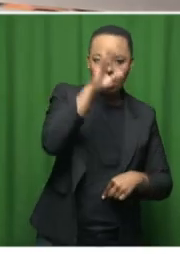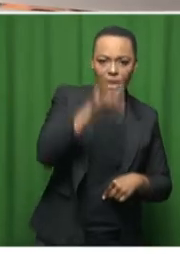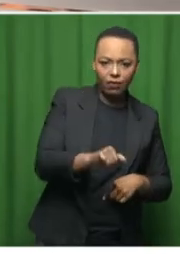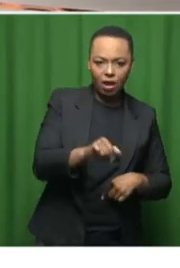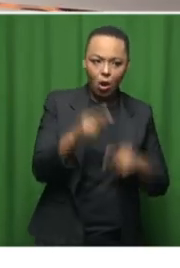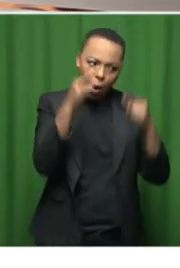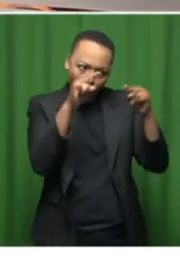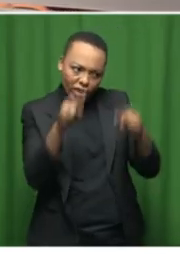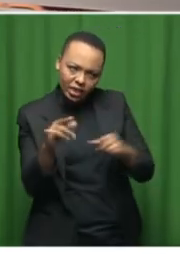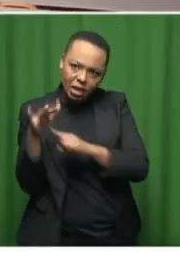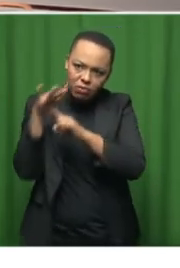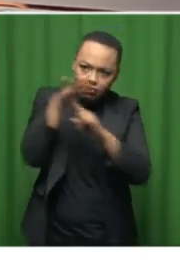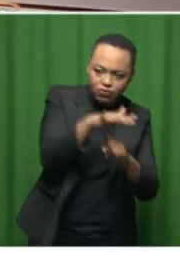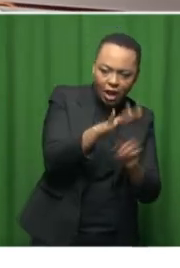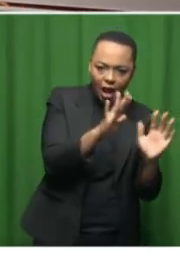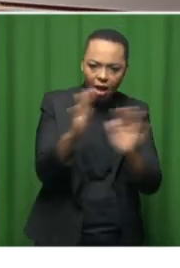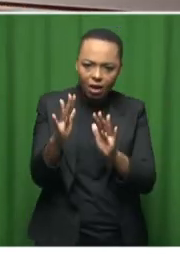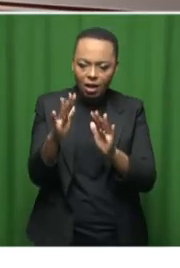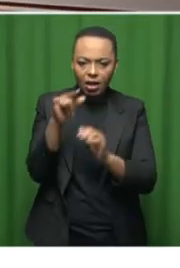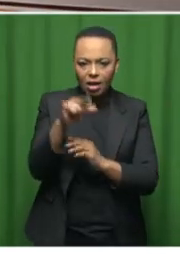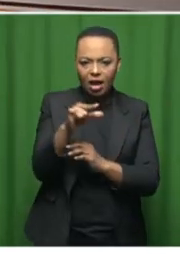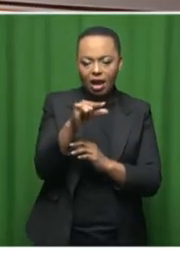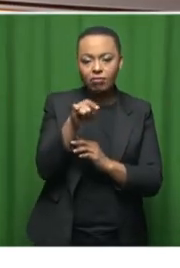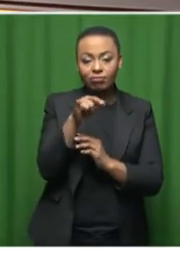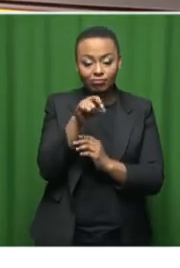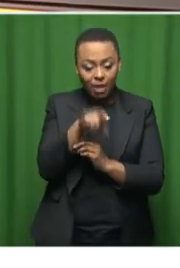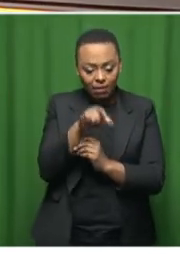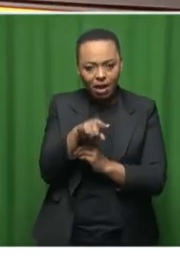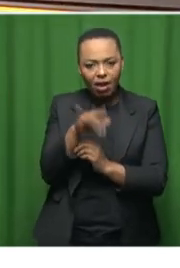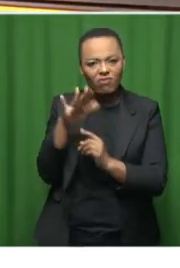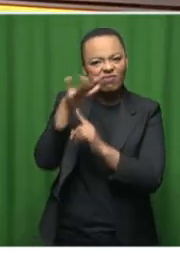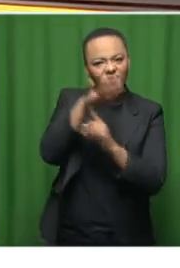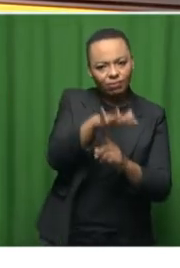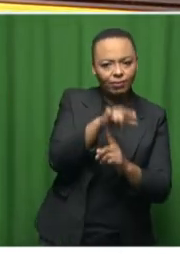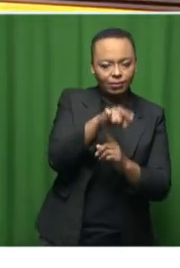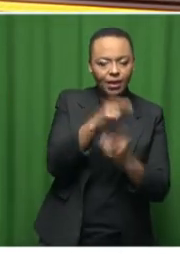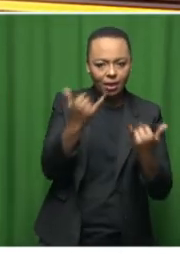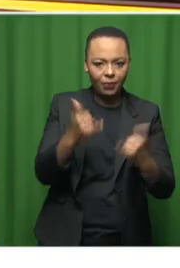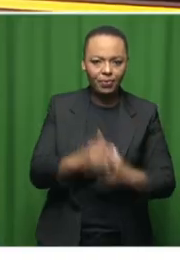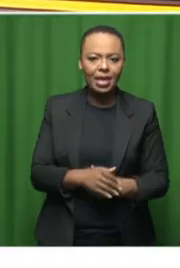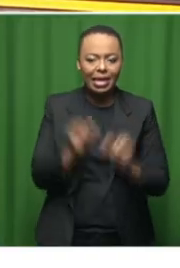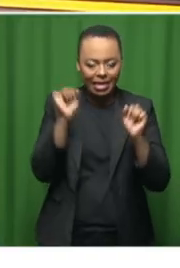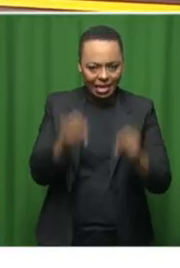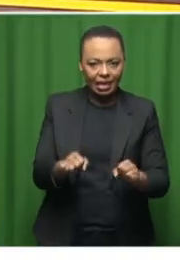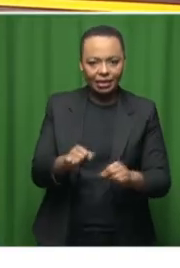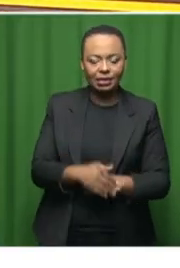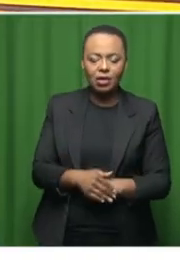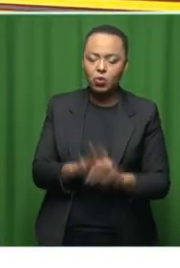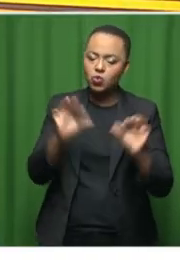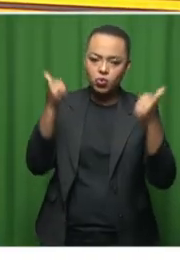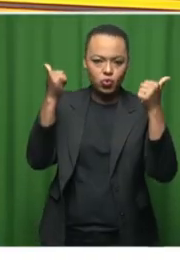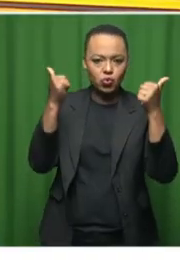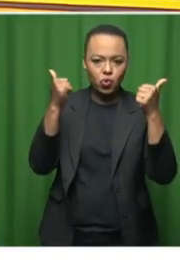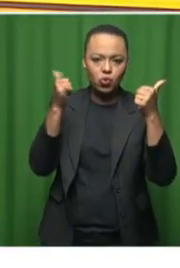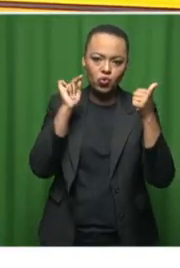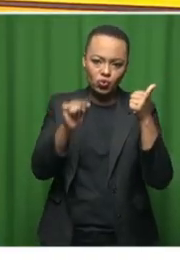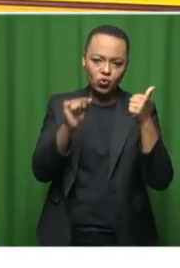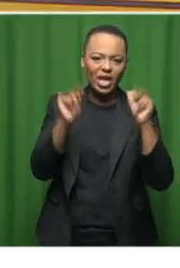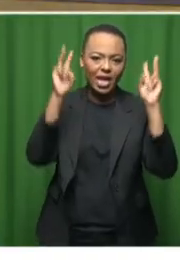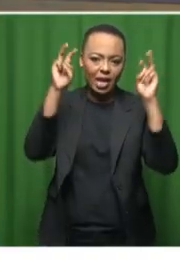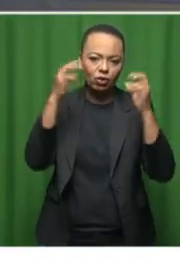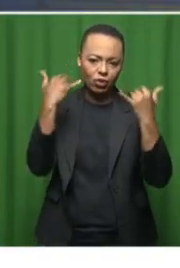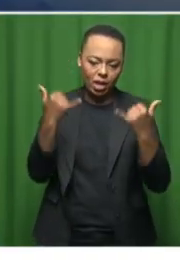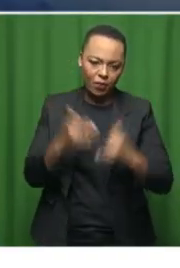our air cargo at the cost of South Africa as it is happening in other states. So, yes, we're doing exceptionally good in that regard.